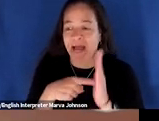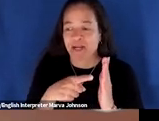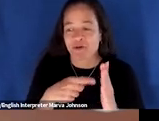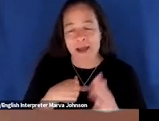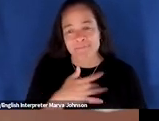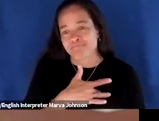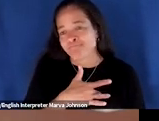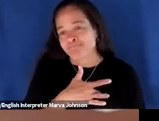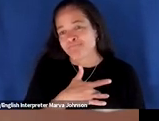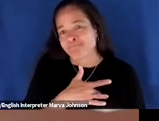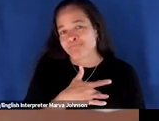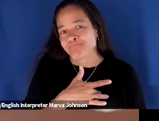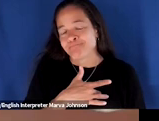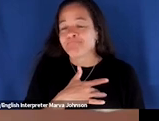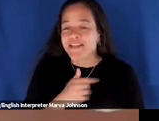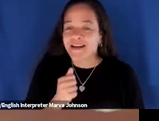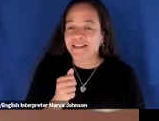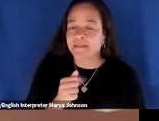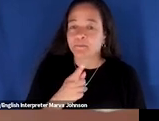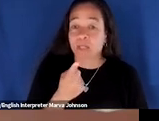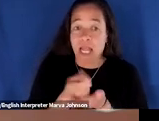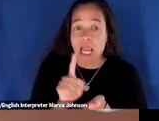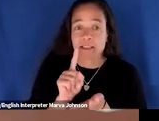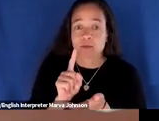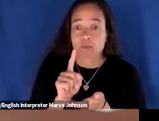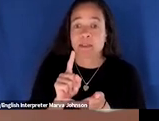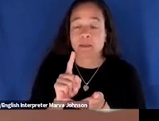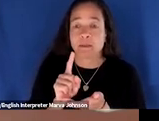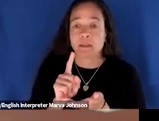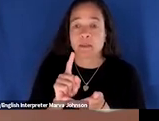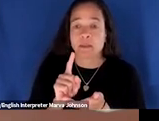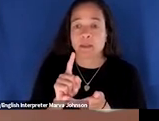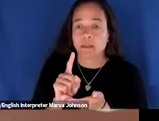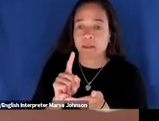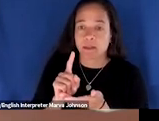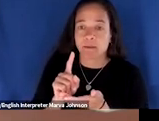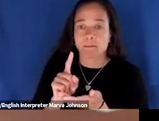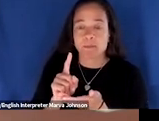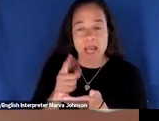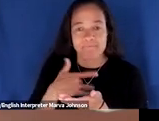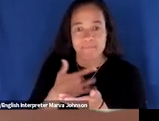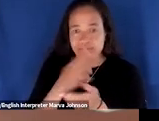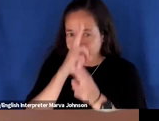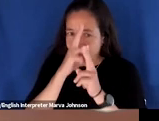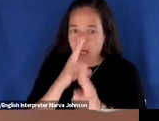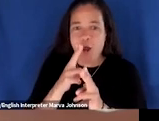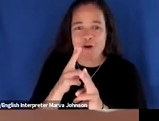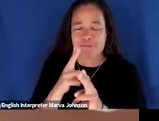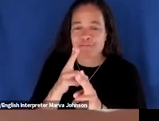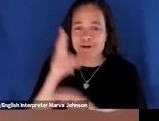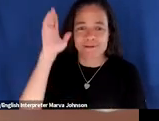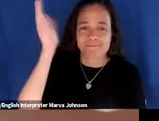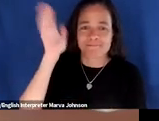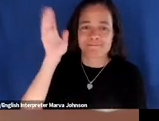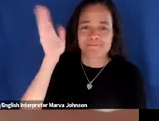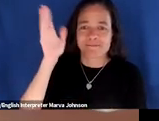i'm going to just take a minute here is that um last week uh i had the very very great honor of speaking to the junior